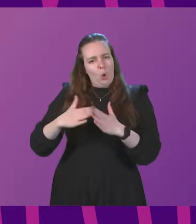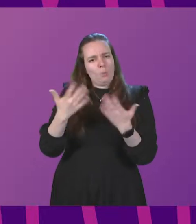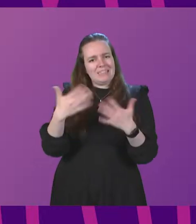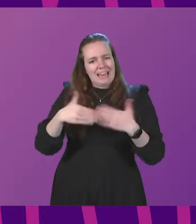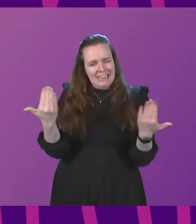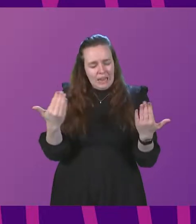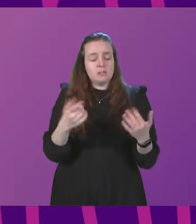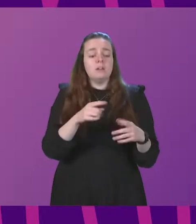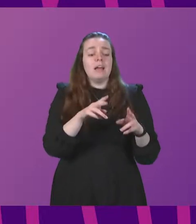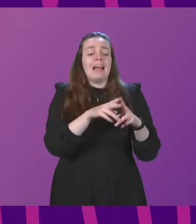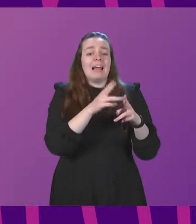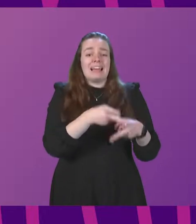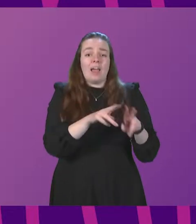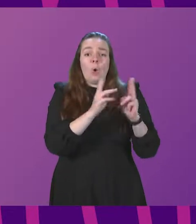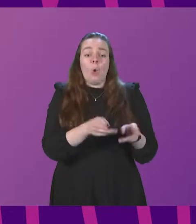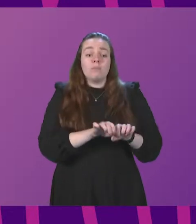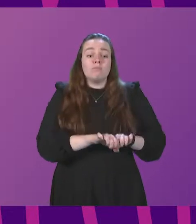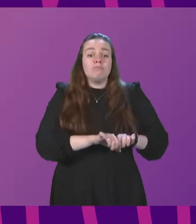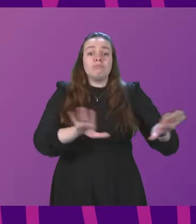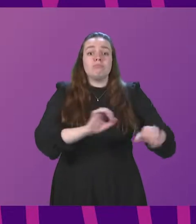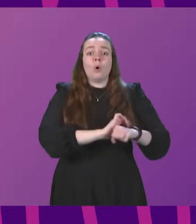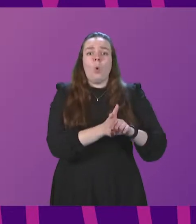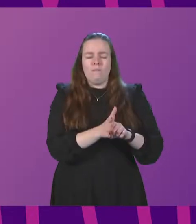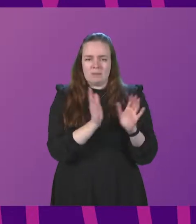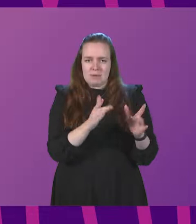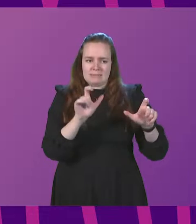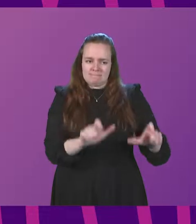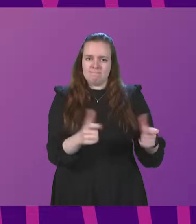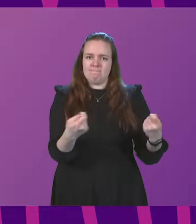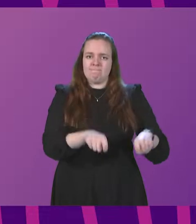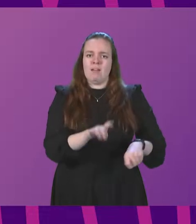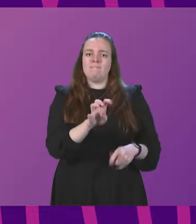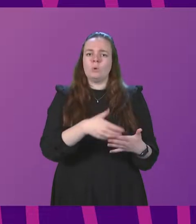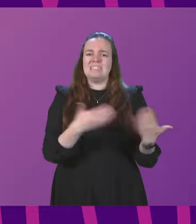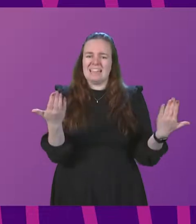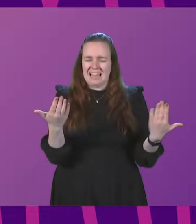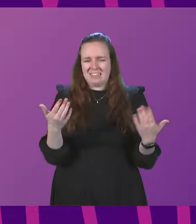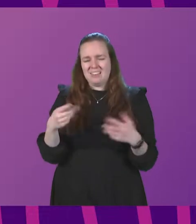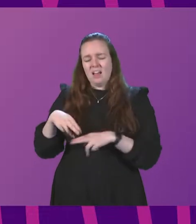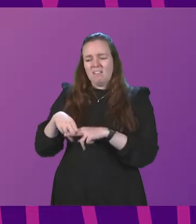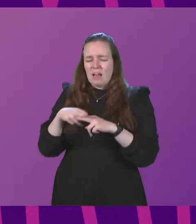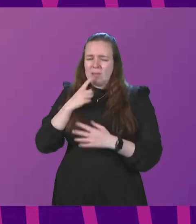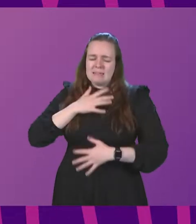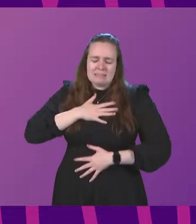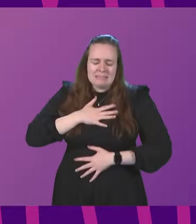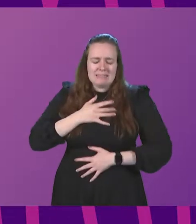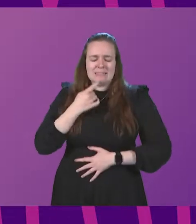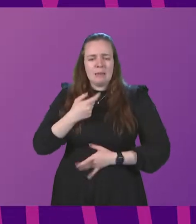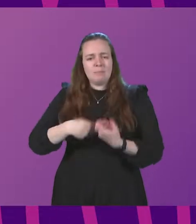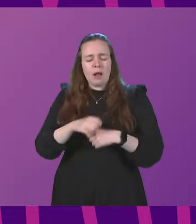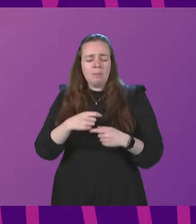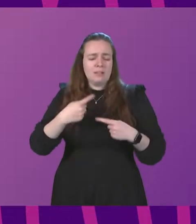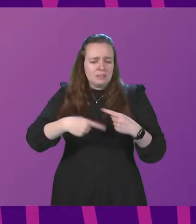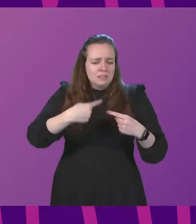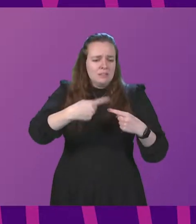closer for 14 days with only name visitors allowed. Heartbroken relatives have said this leads to rolling lockdowns which can